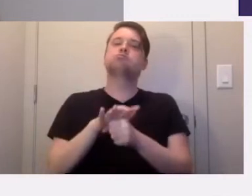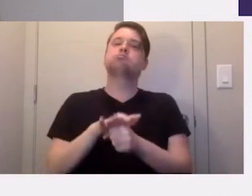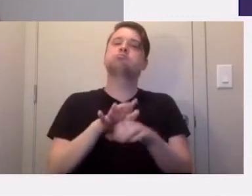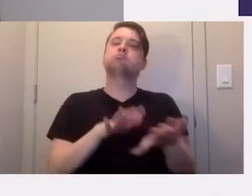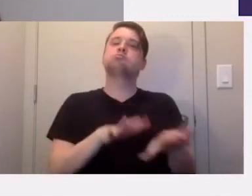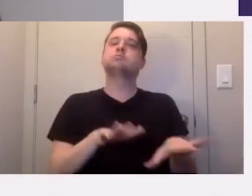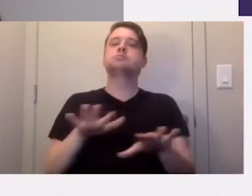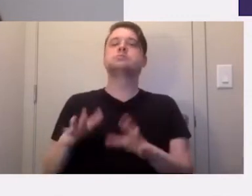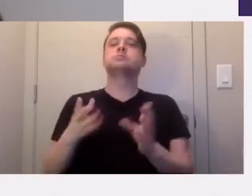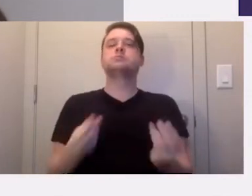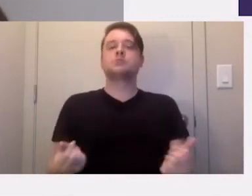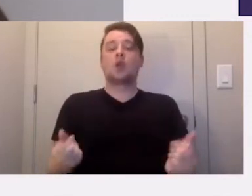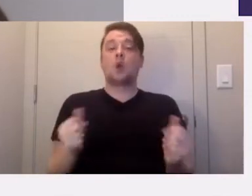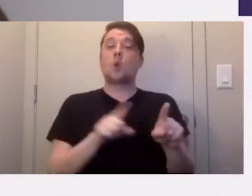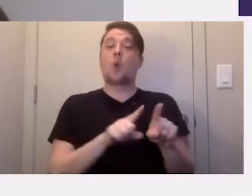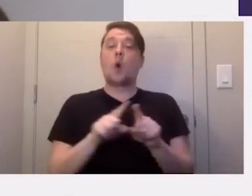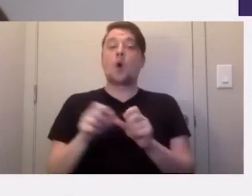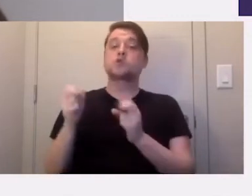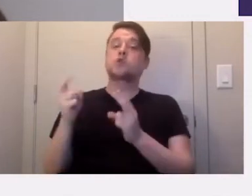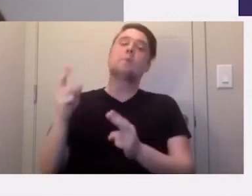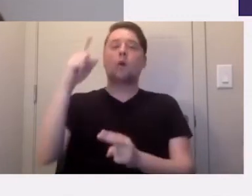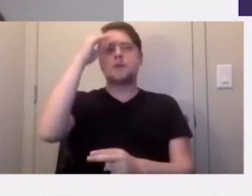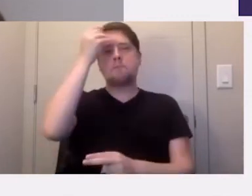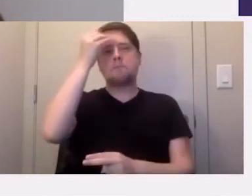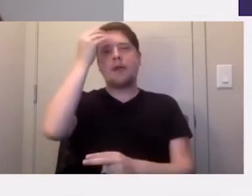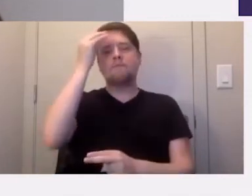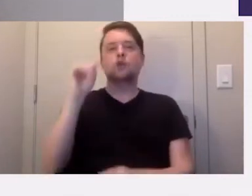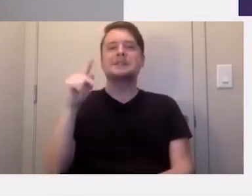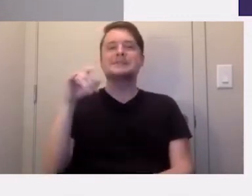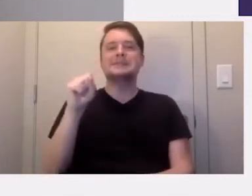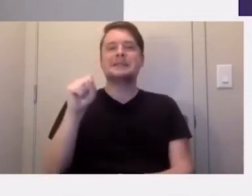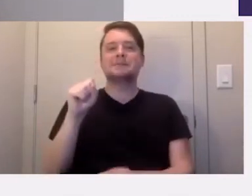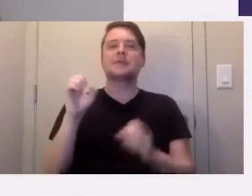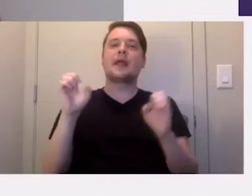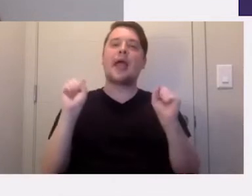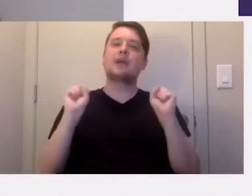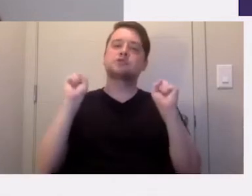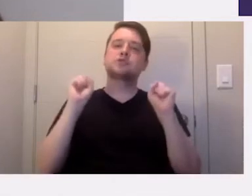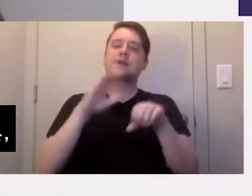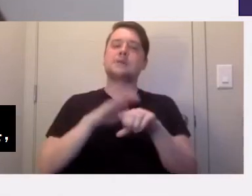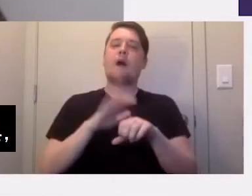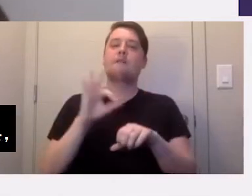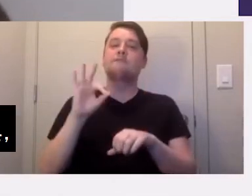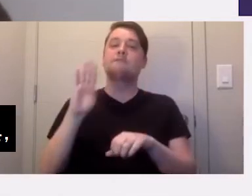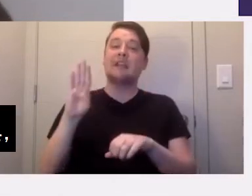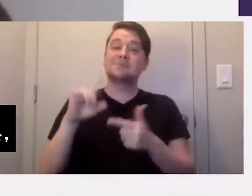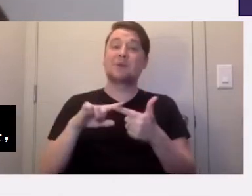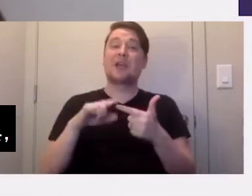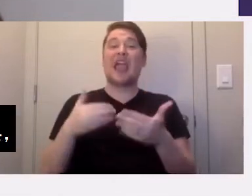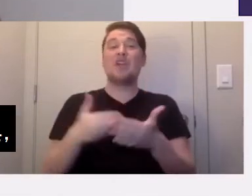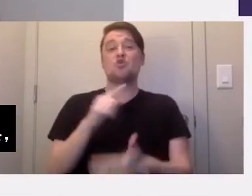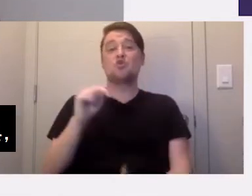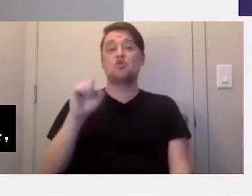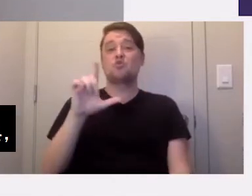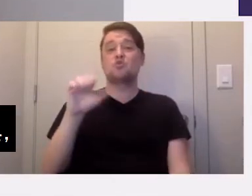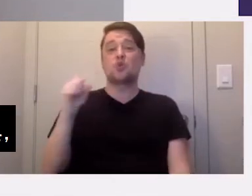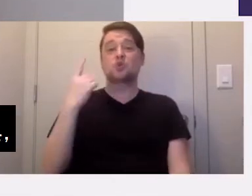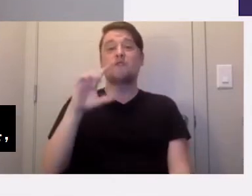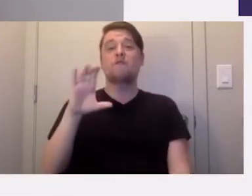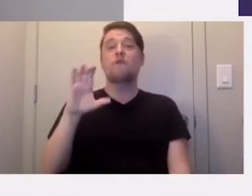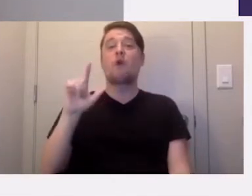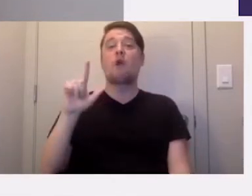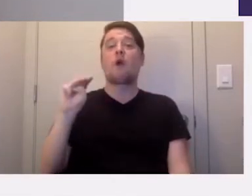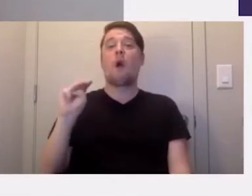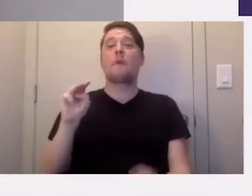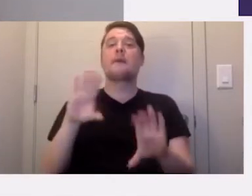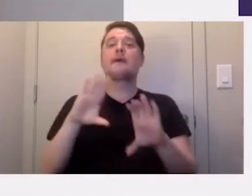will also be posting mindfulness tips and exercises on Facebook, and we do have new tools for calm classes that are going